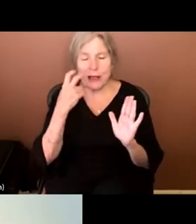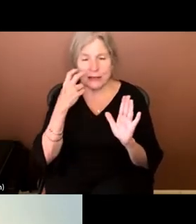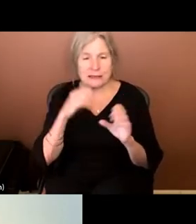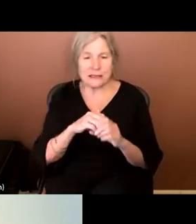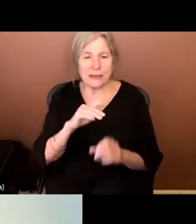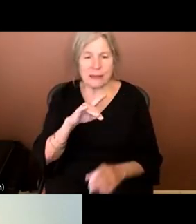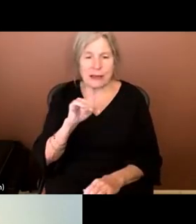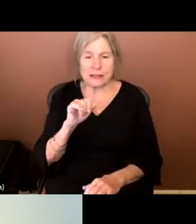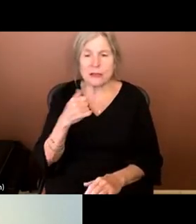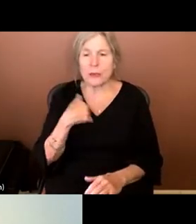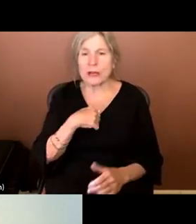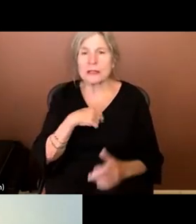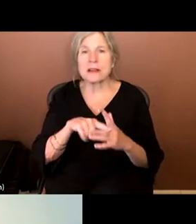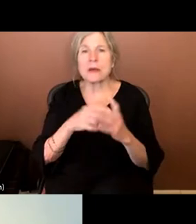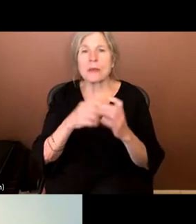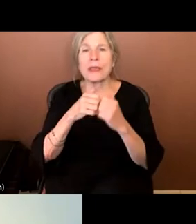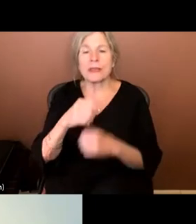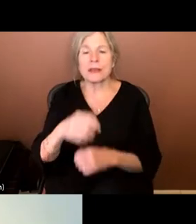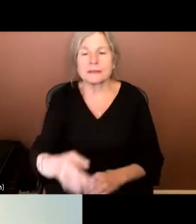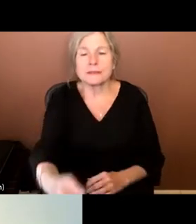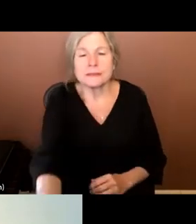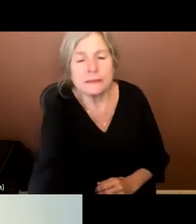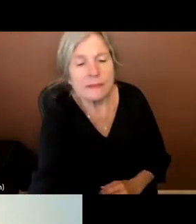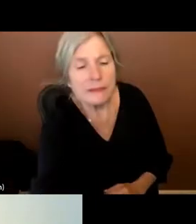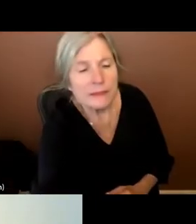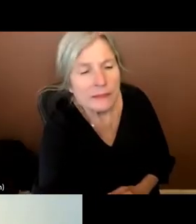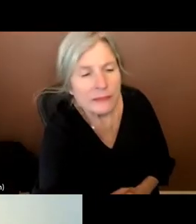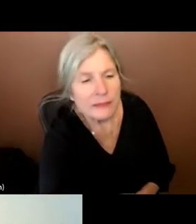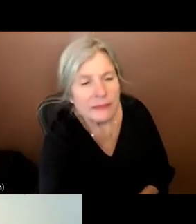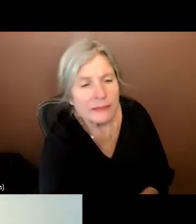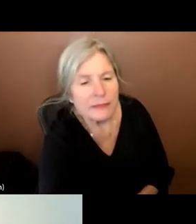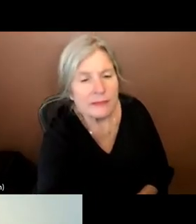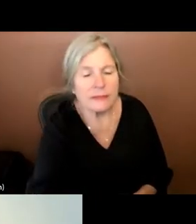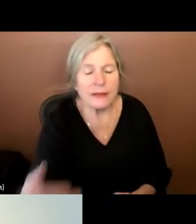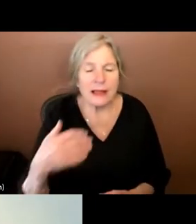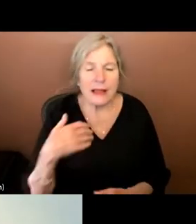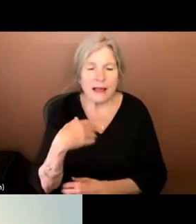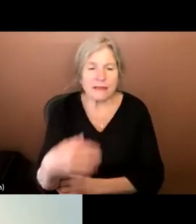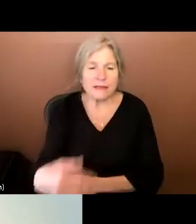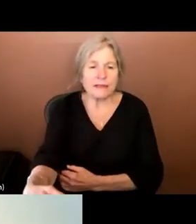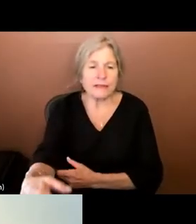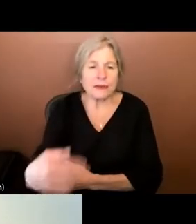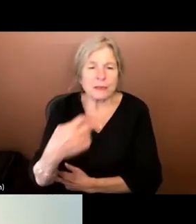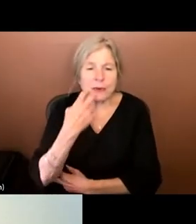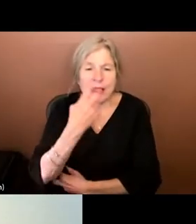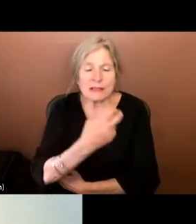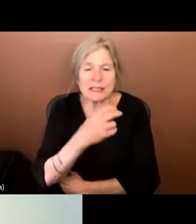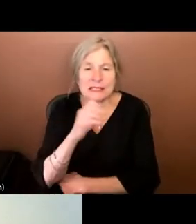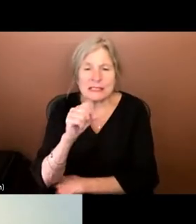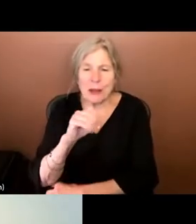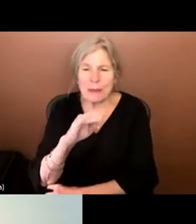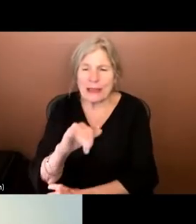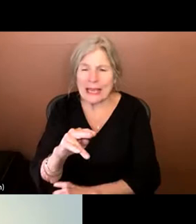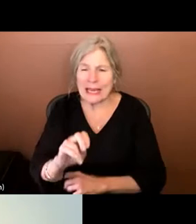let's start with, now I have Sabin, it's Jaws is pronouncing your name, but is it Sabin?